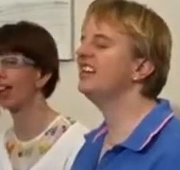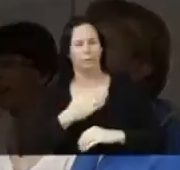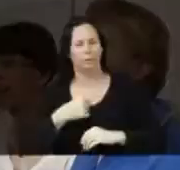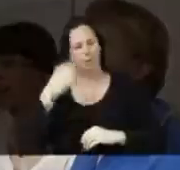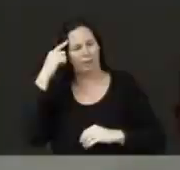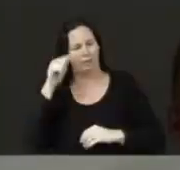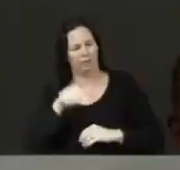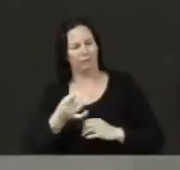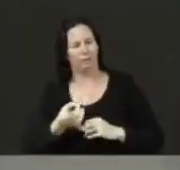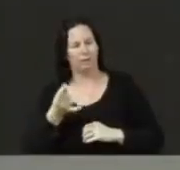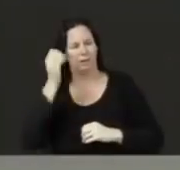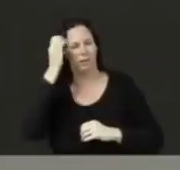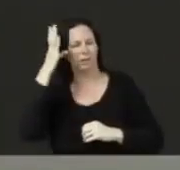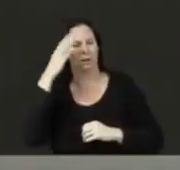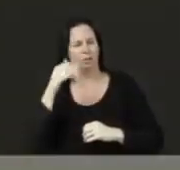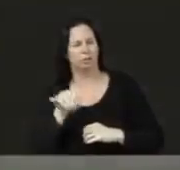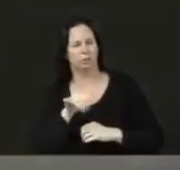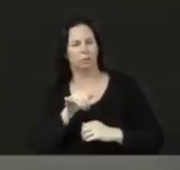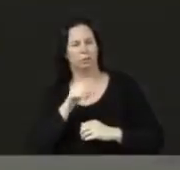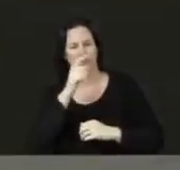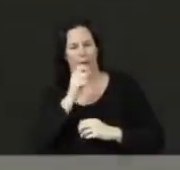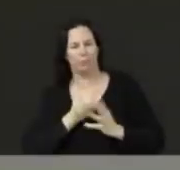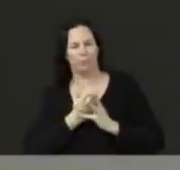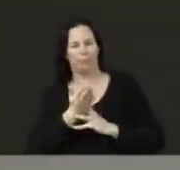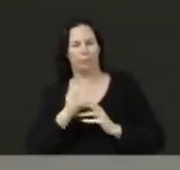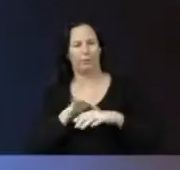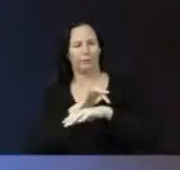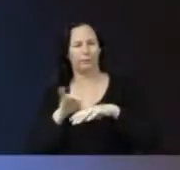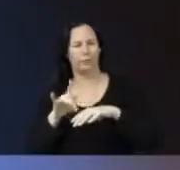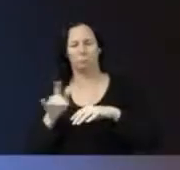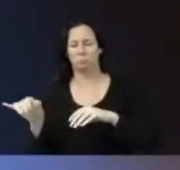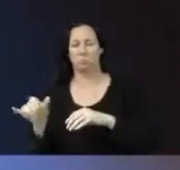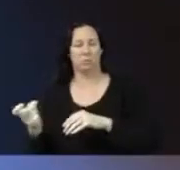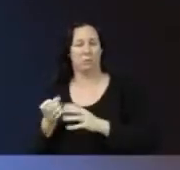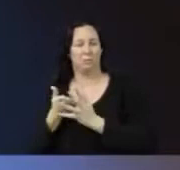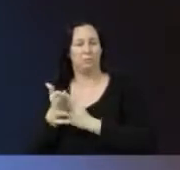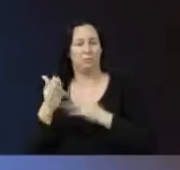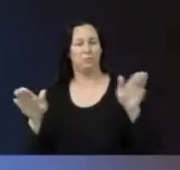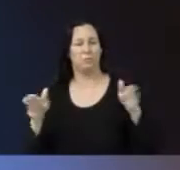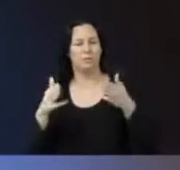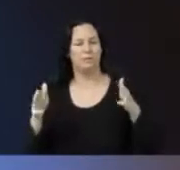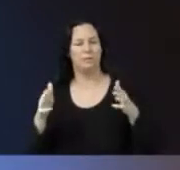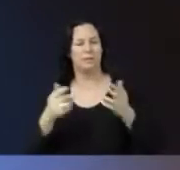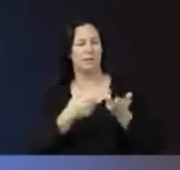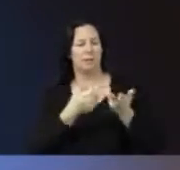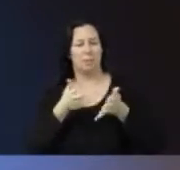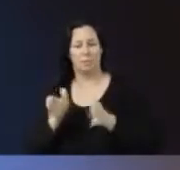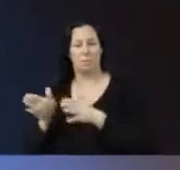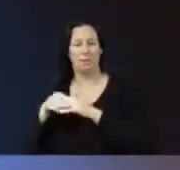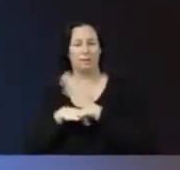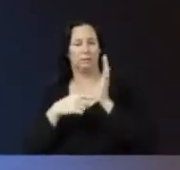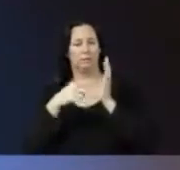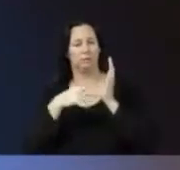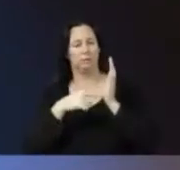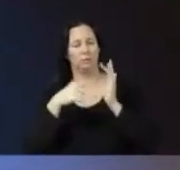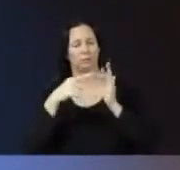I think this kind of knowledge which has come through theatre, which has come through music and